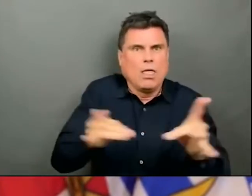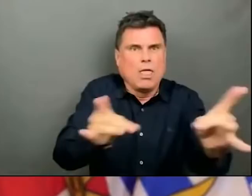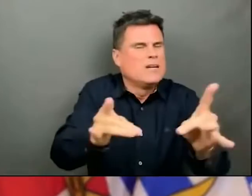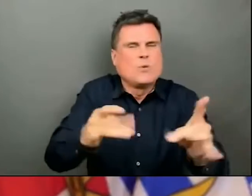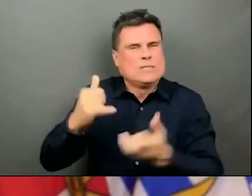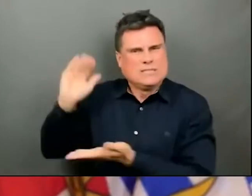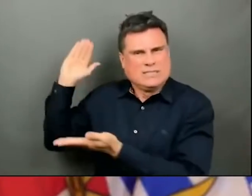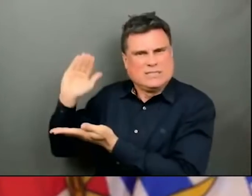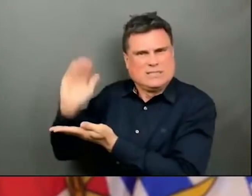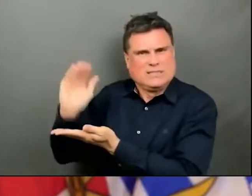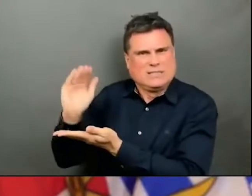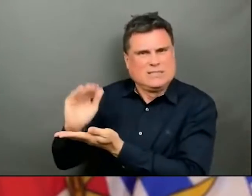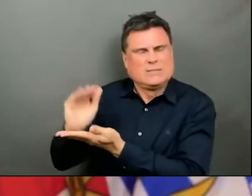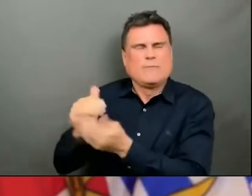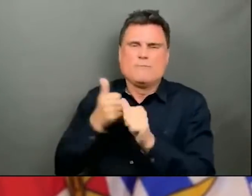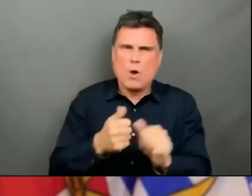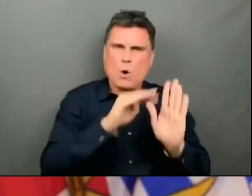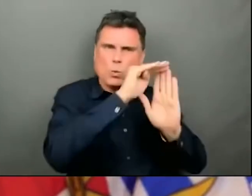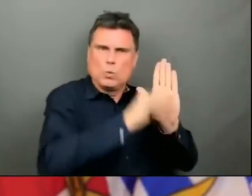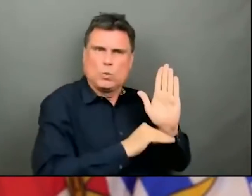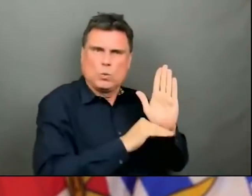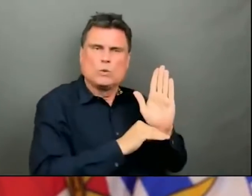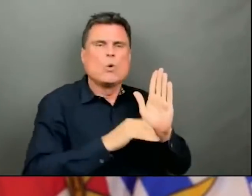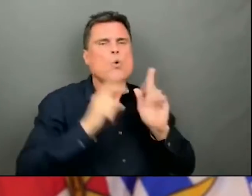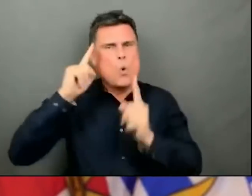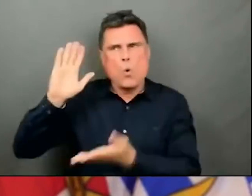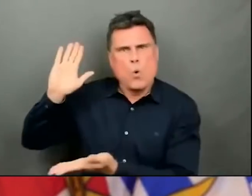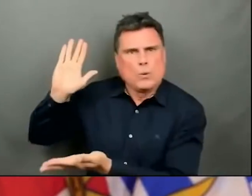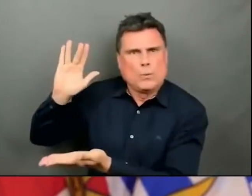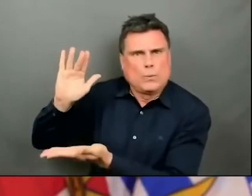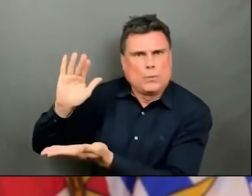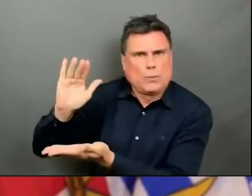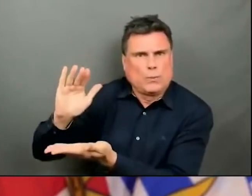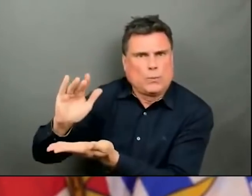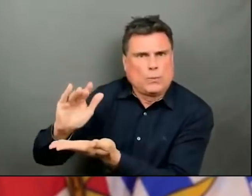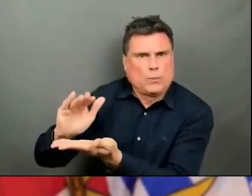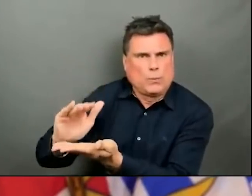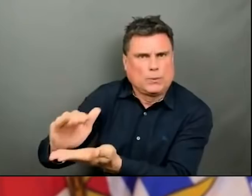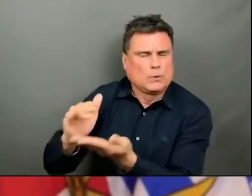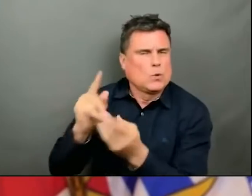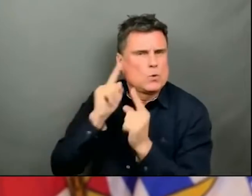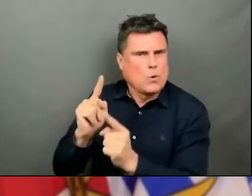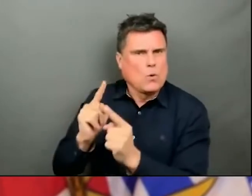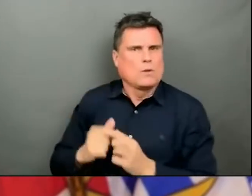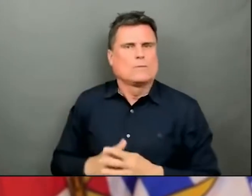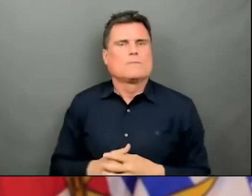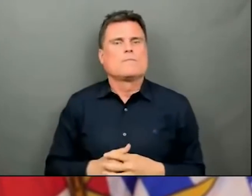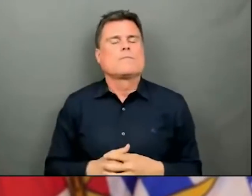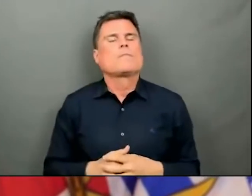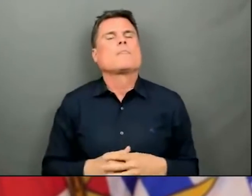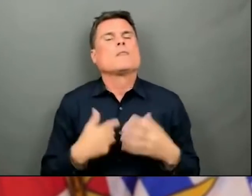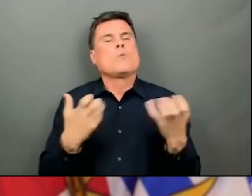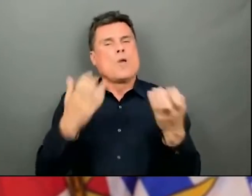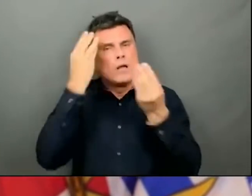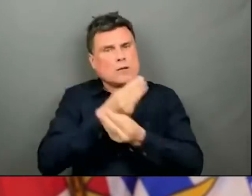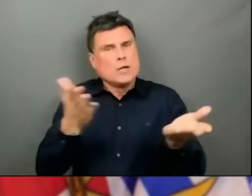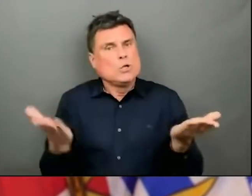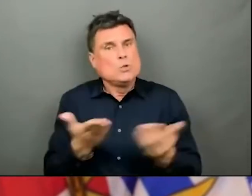I also want to talk a little bit about encouraging everybody to get your vaccine when it is available for you.